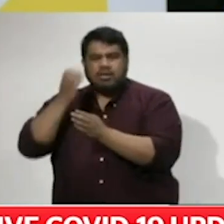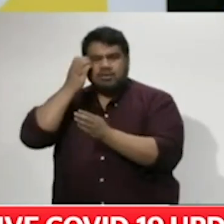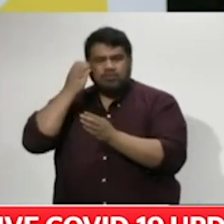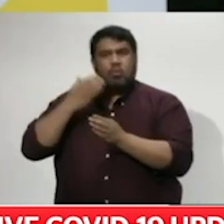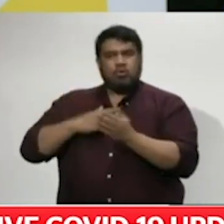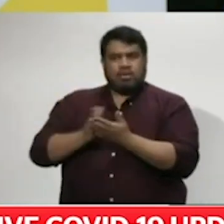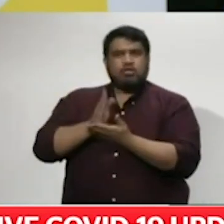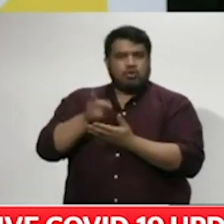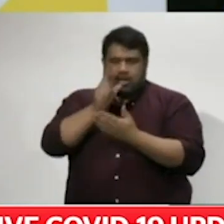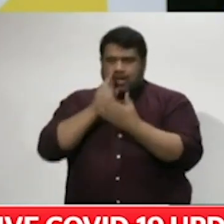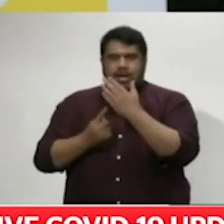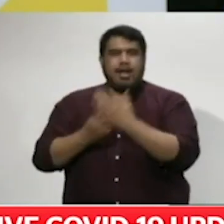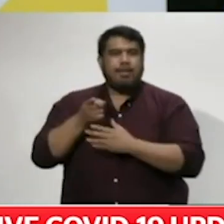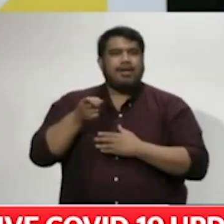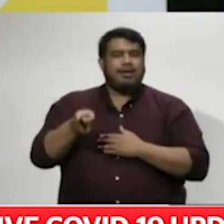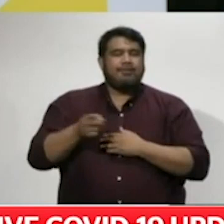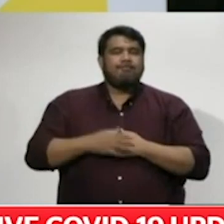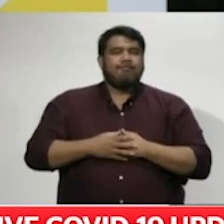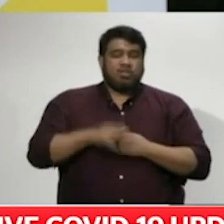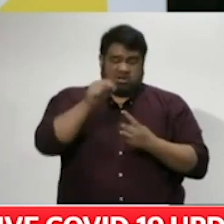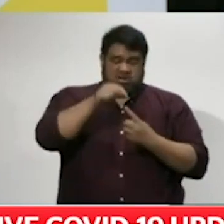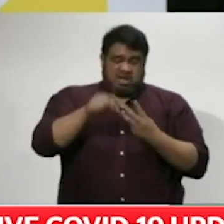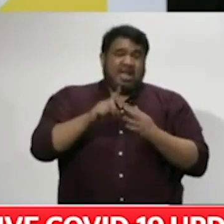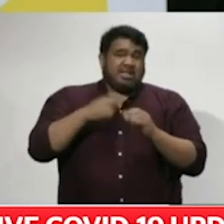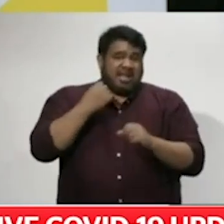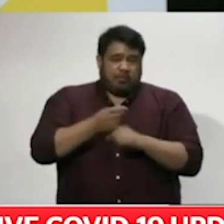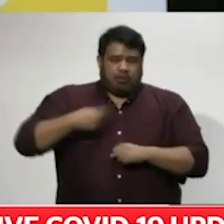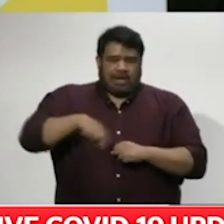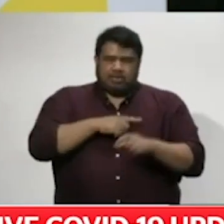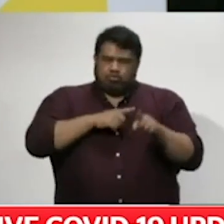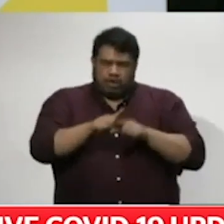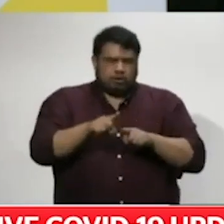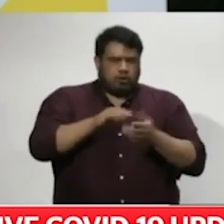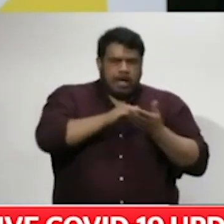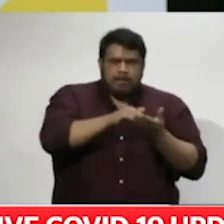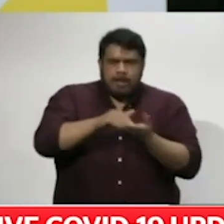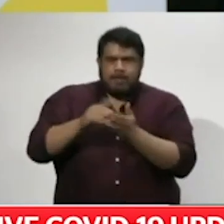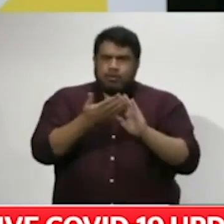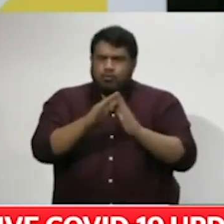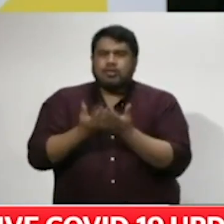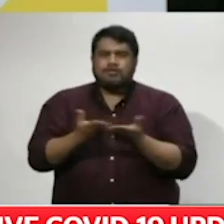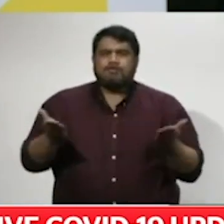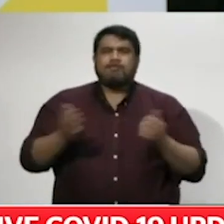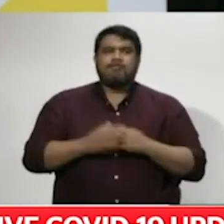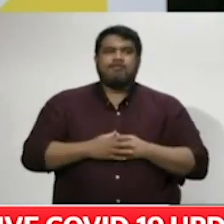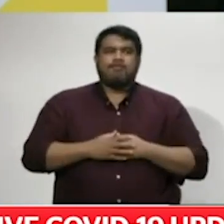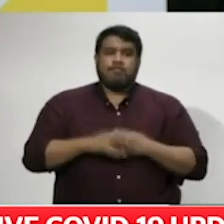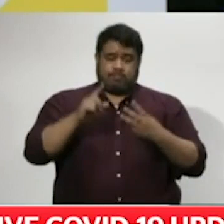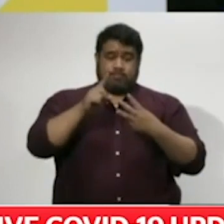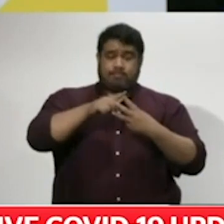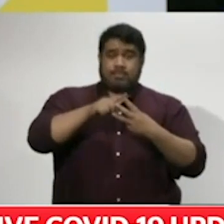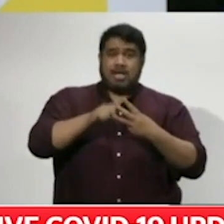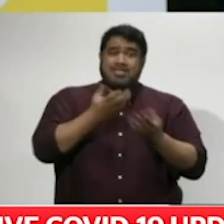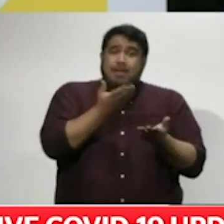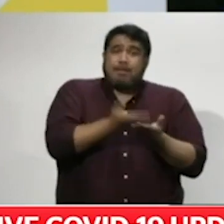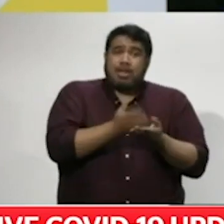time we're in and the resolution that we're finding for those problems. The first reading of the bill will take place this afternoon. It will be